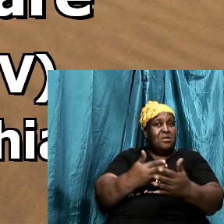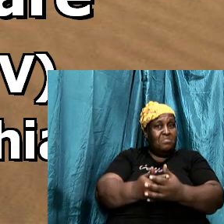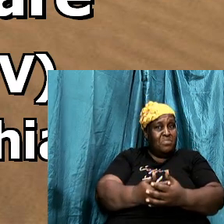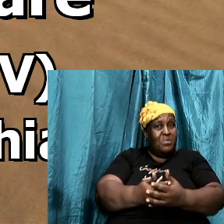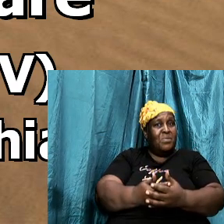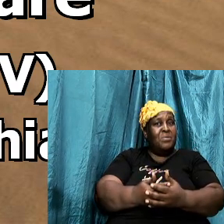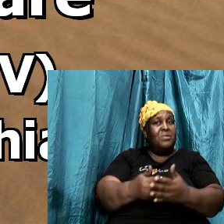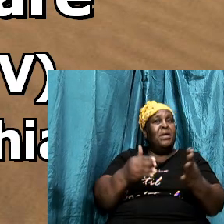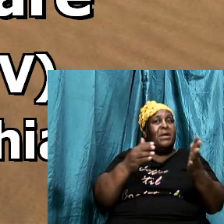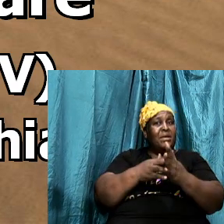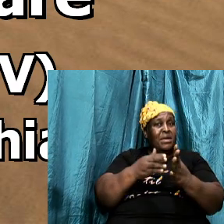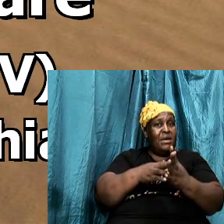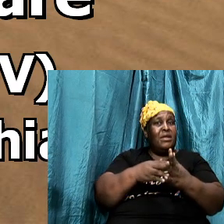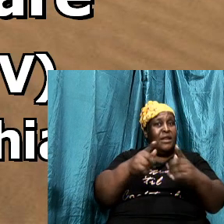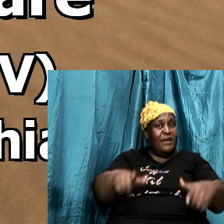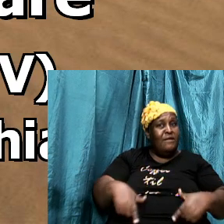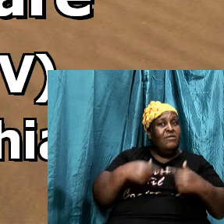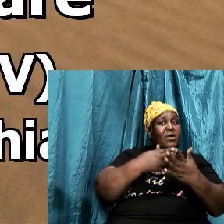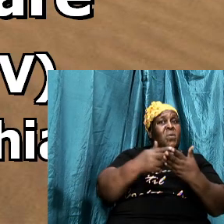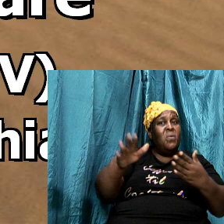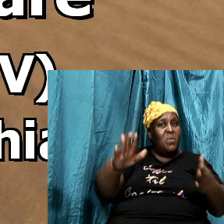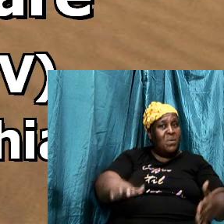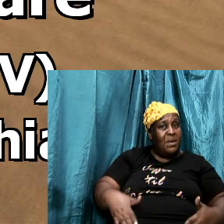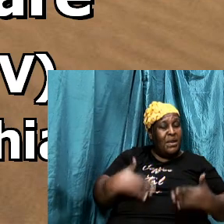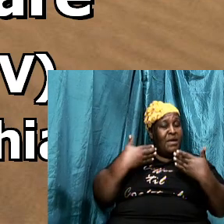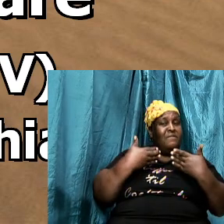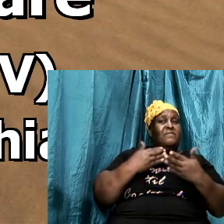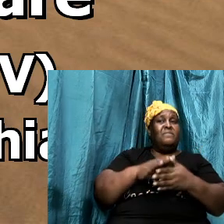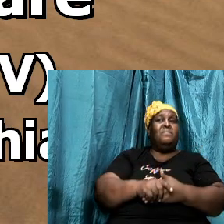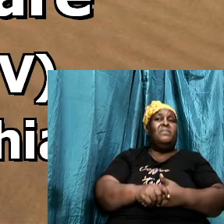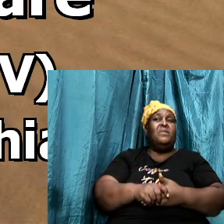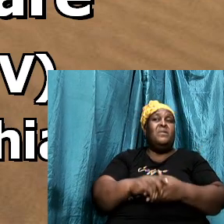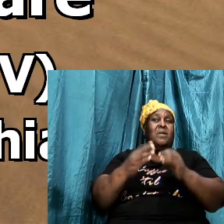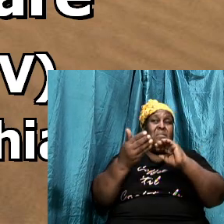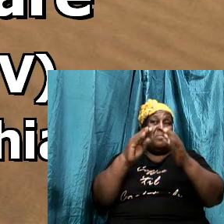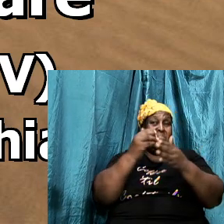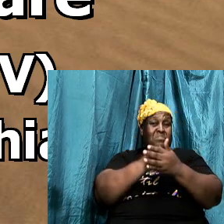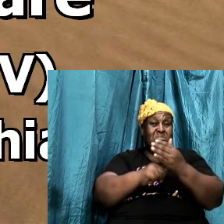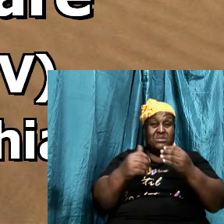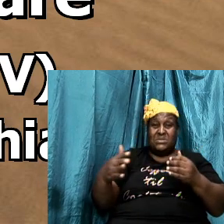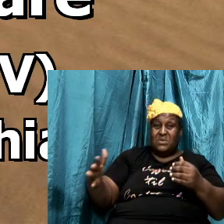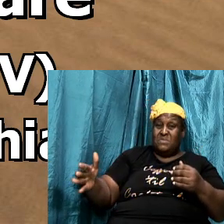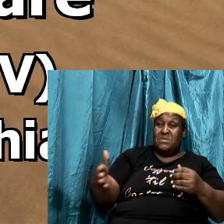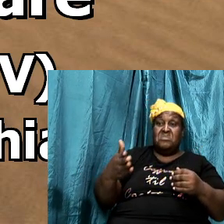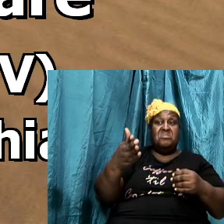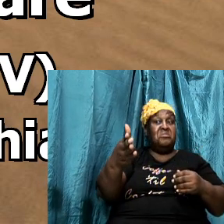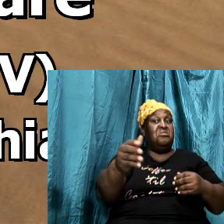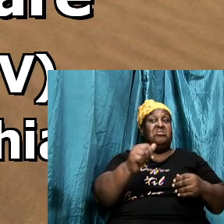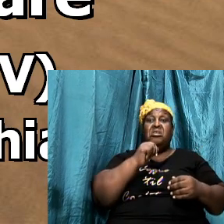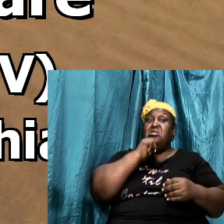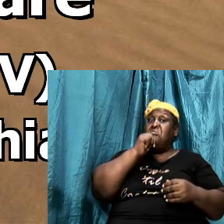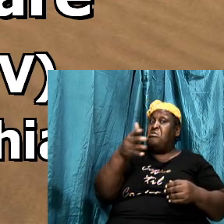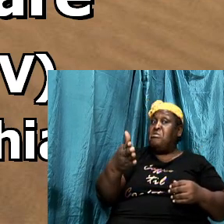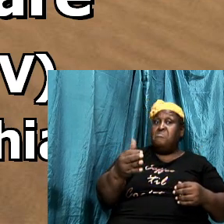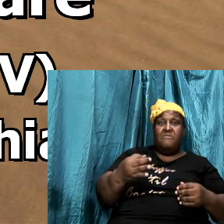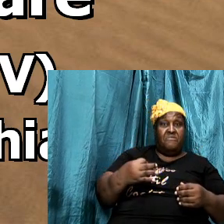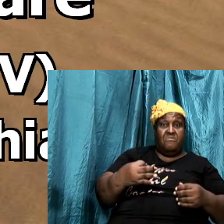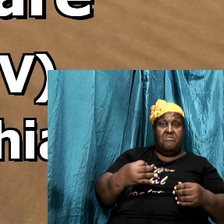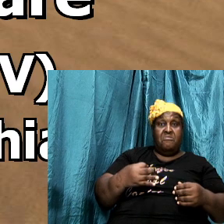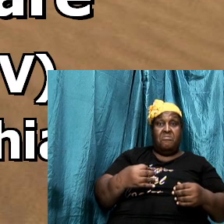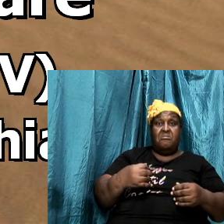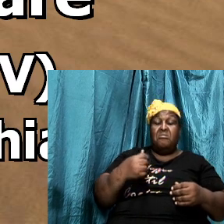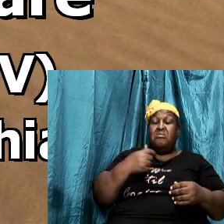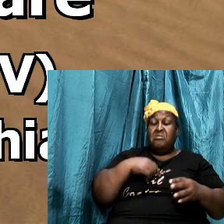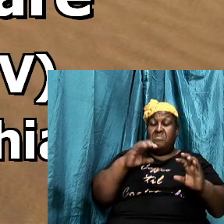those who are born again are those in Christ who have become something they were not before I can